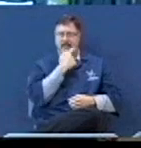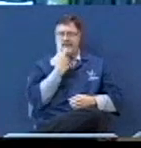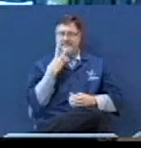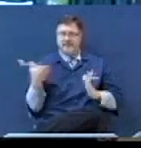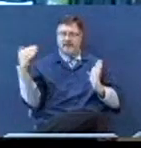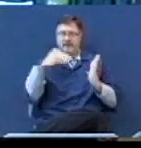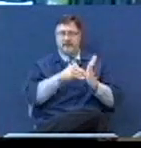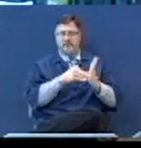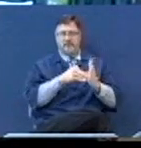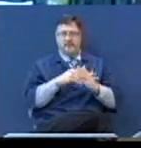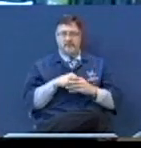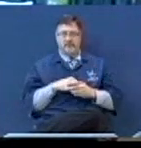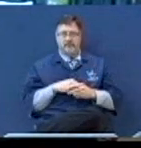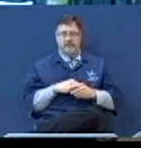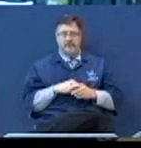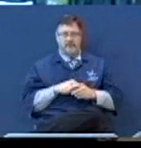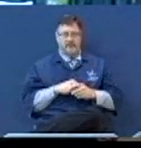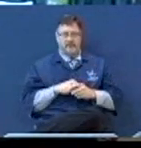again.